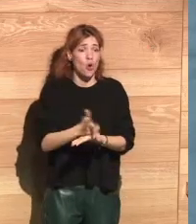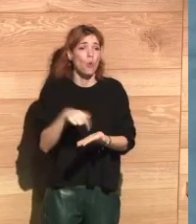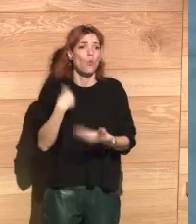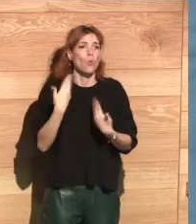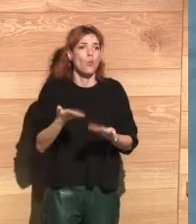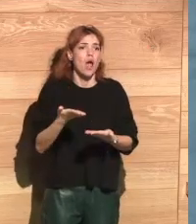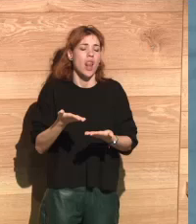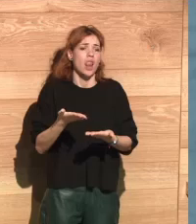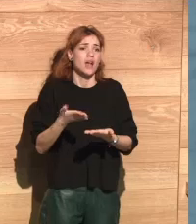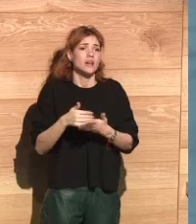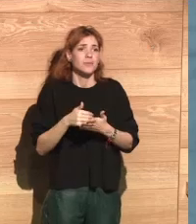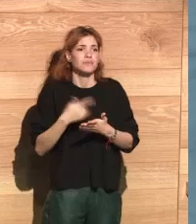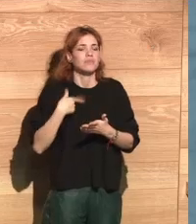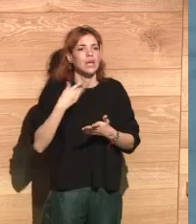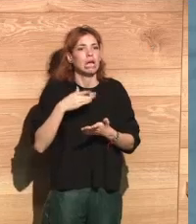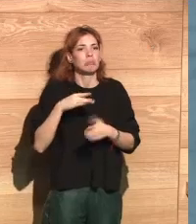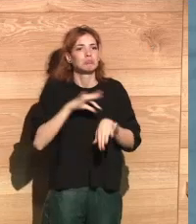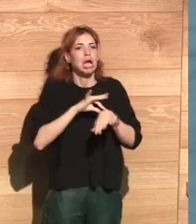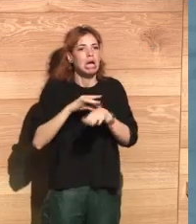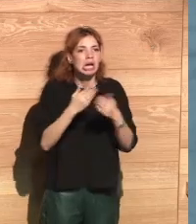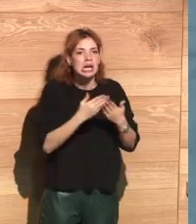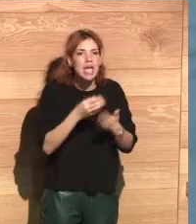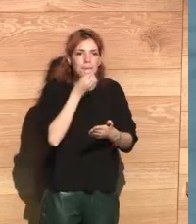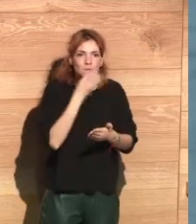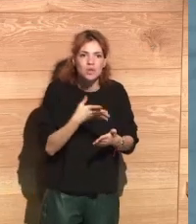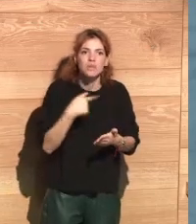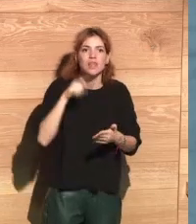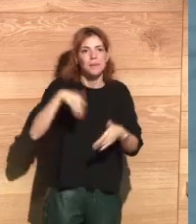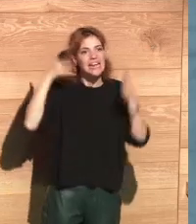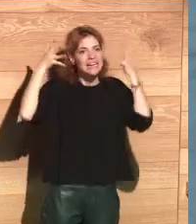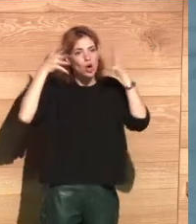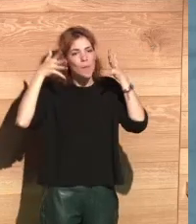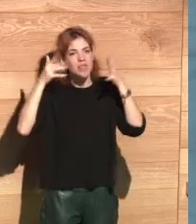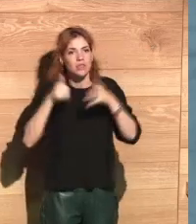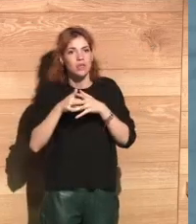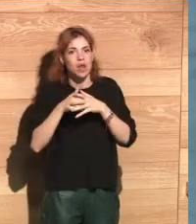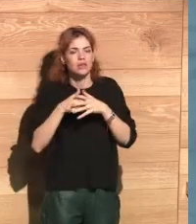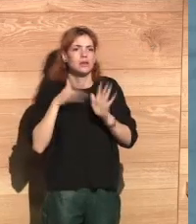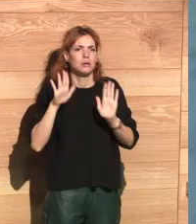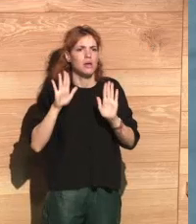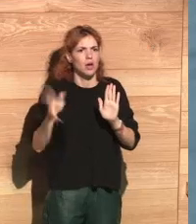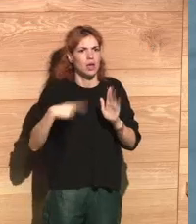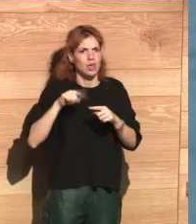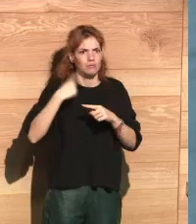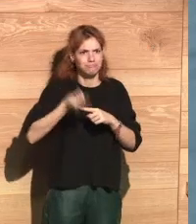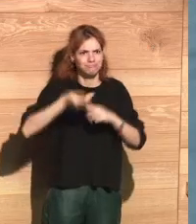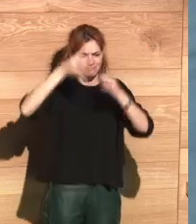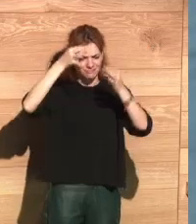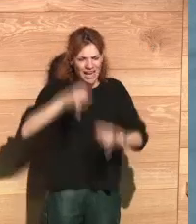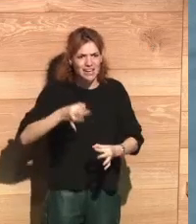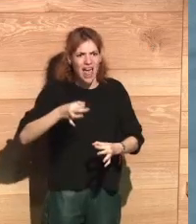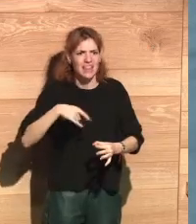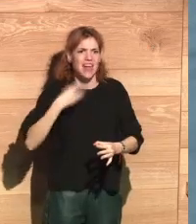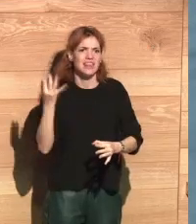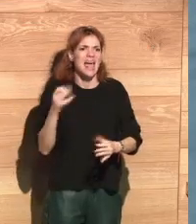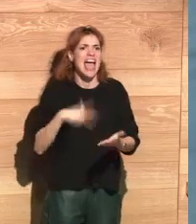of the data. So it's very nice to have guides and recommendations. But we need to bring this down